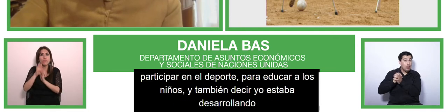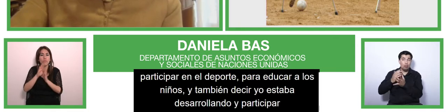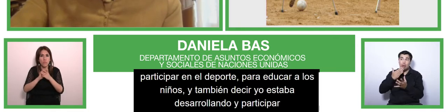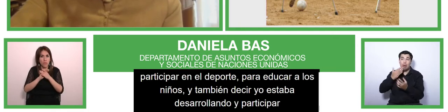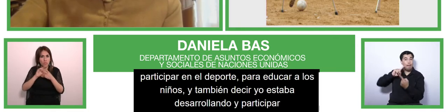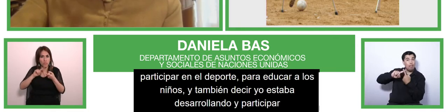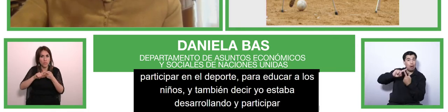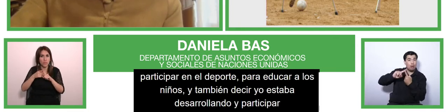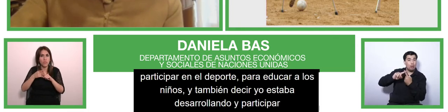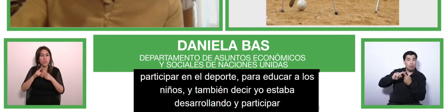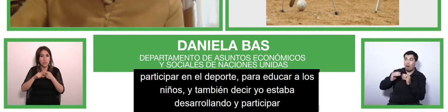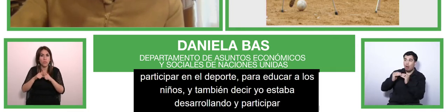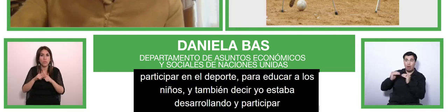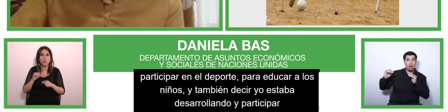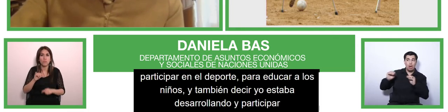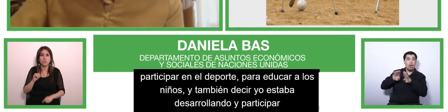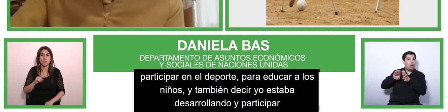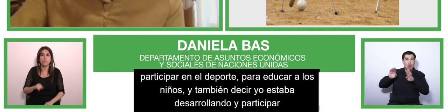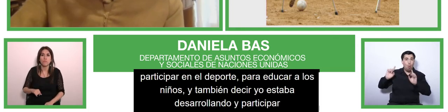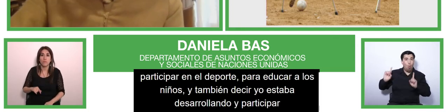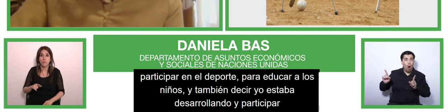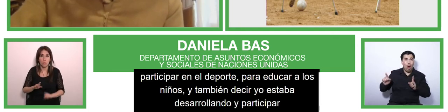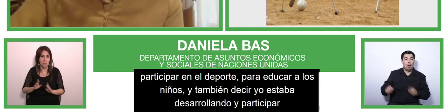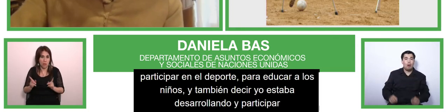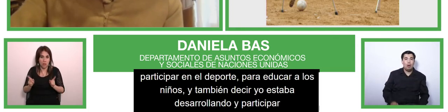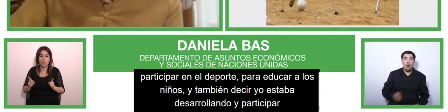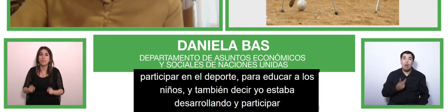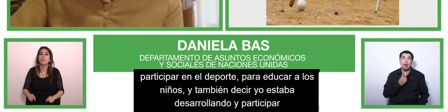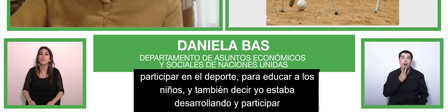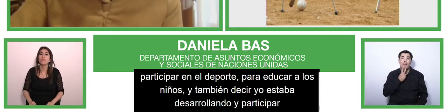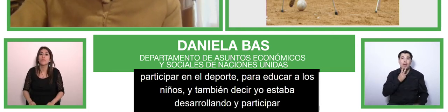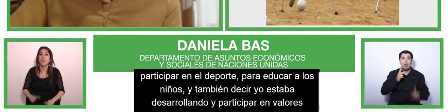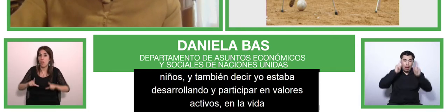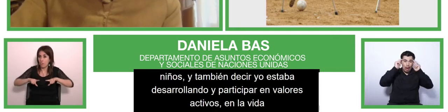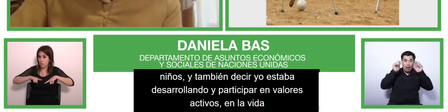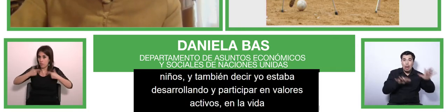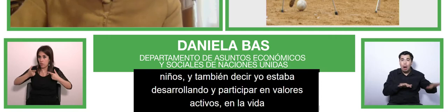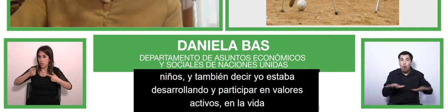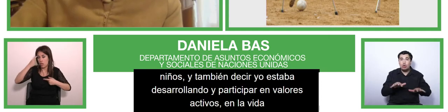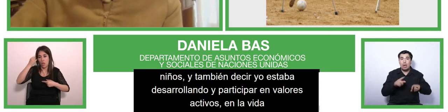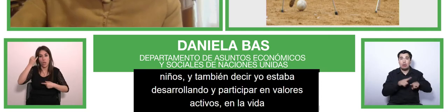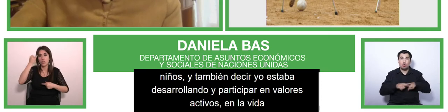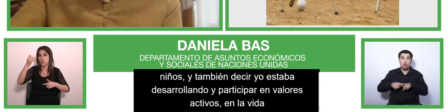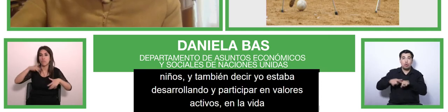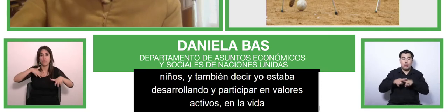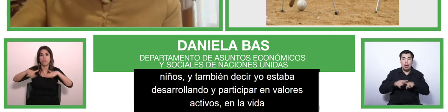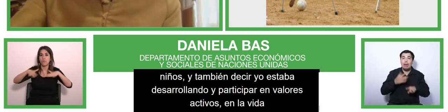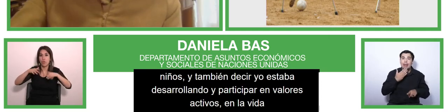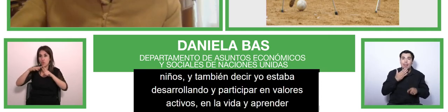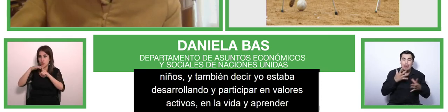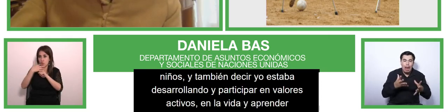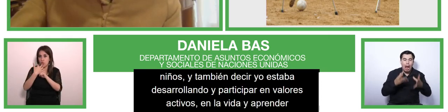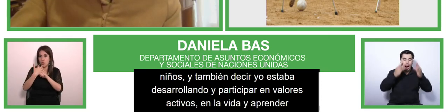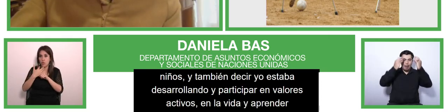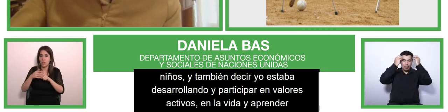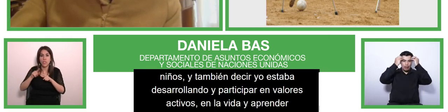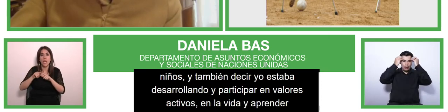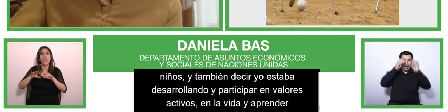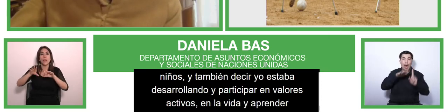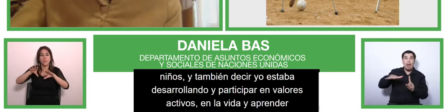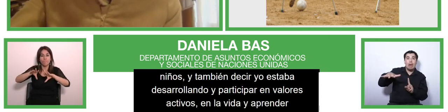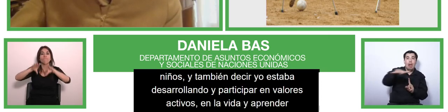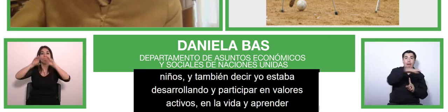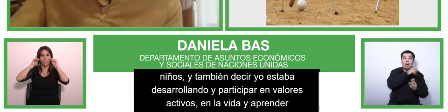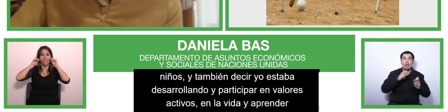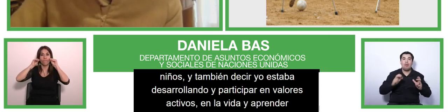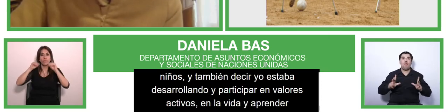and social skill skills learning either in formal education settings physical education classes as i just mentioned